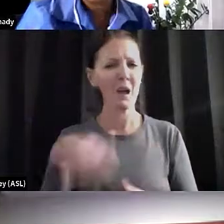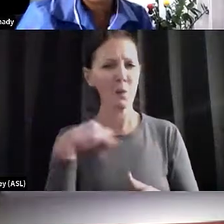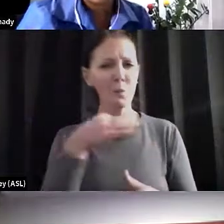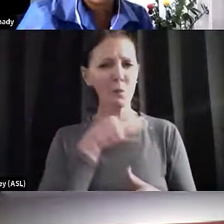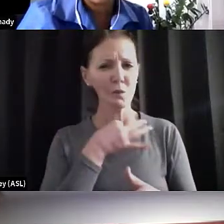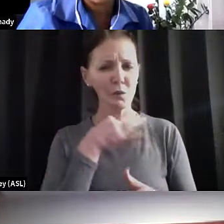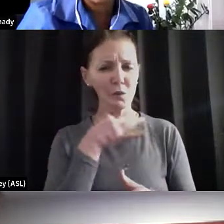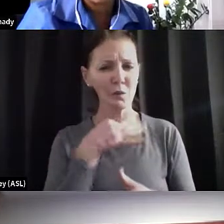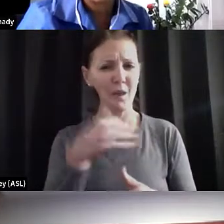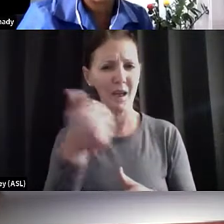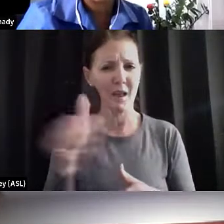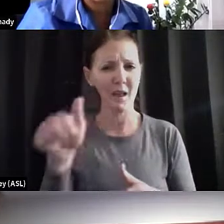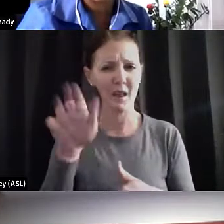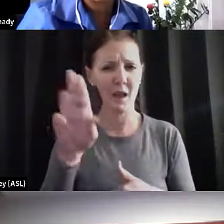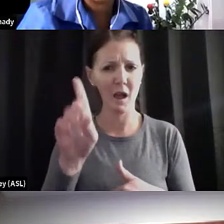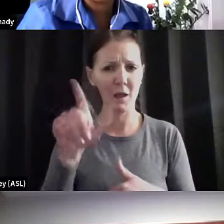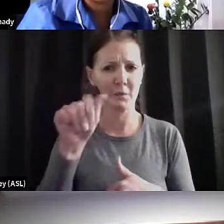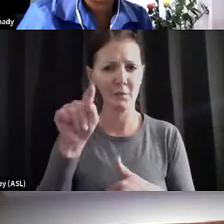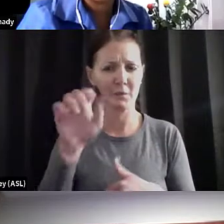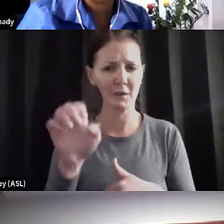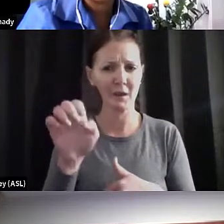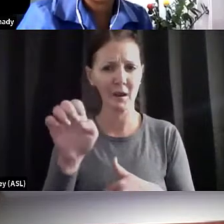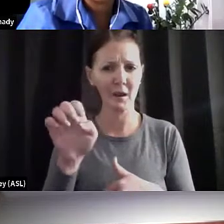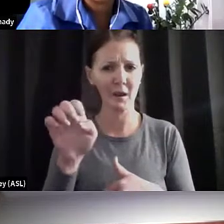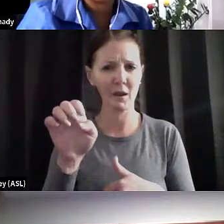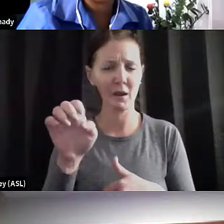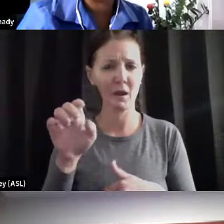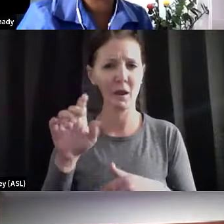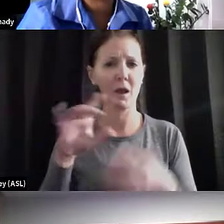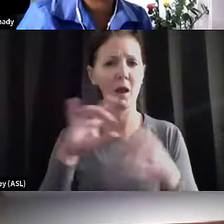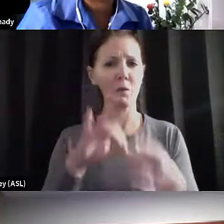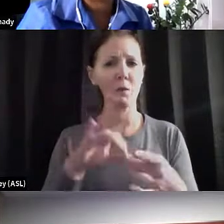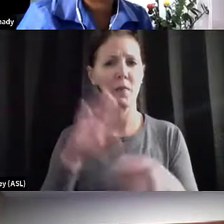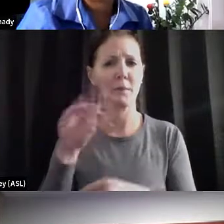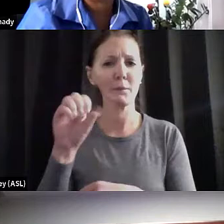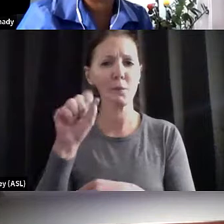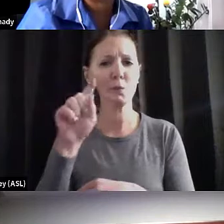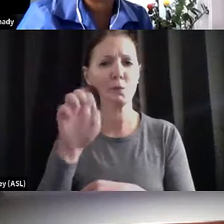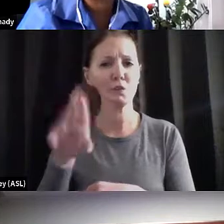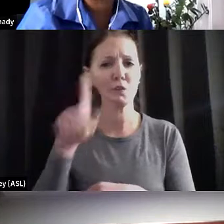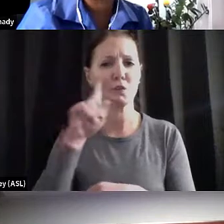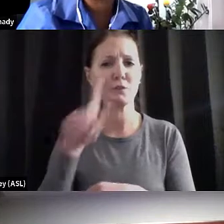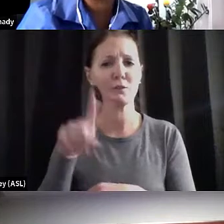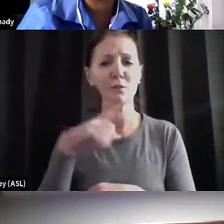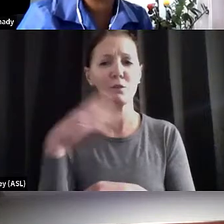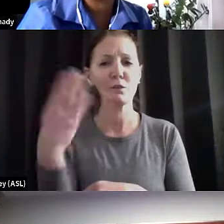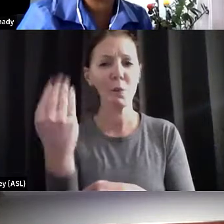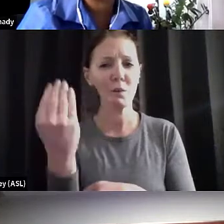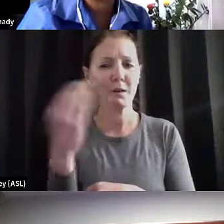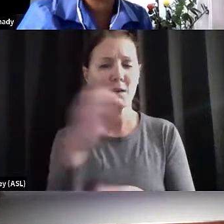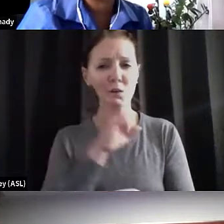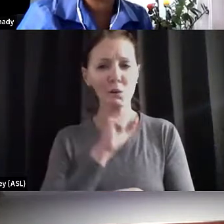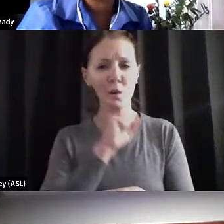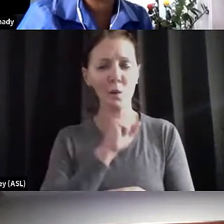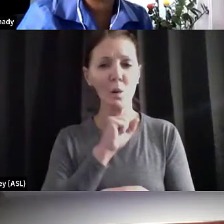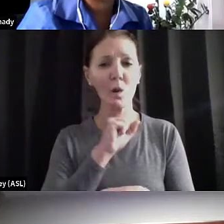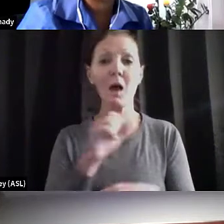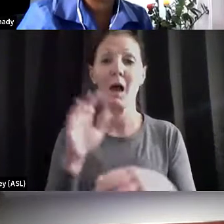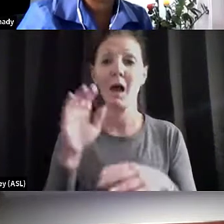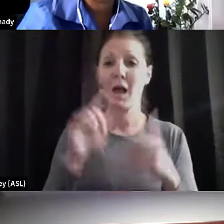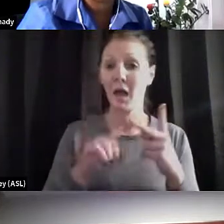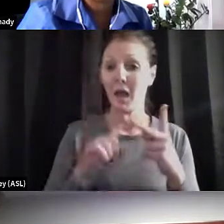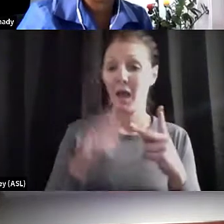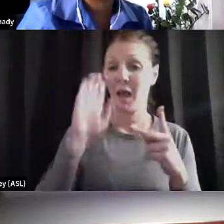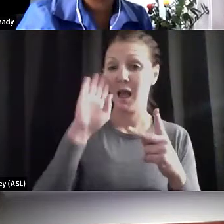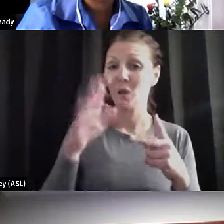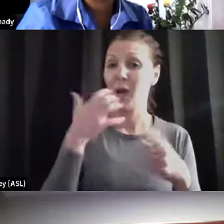if there's any update about the boosters for 14-year-olds. And then I know it's going to be a hot topic, but I'm going to